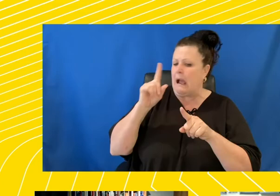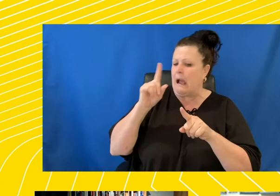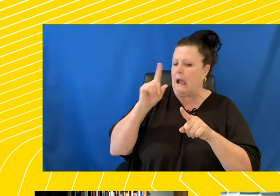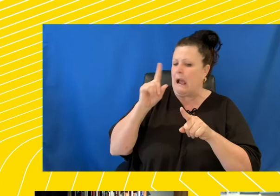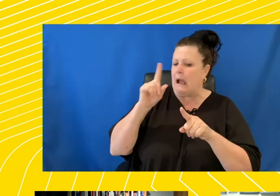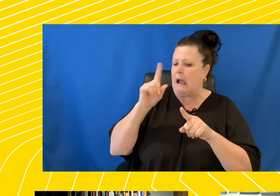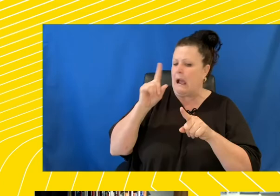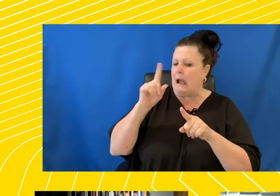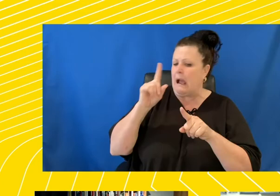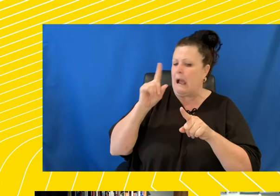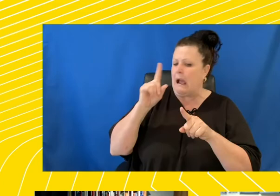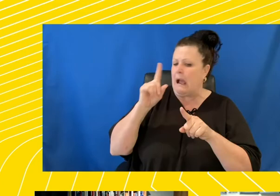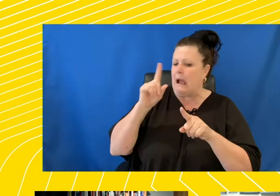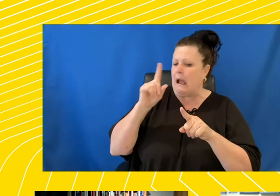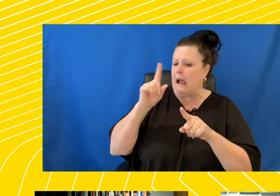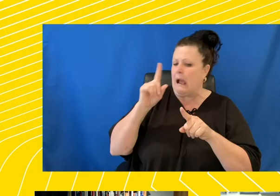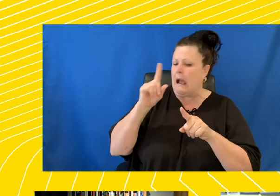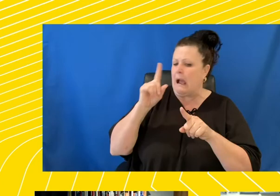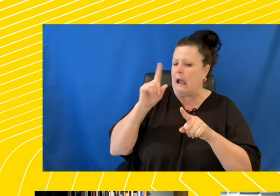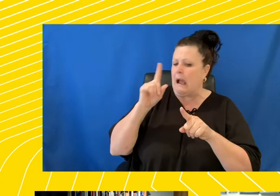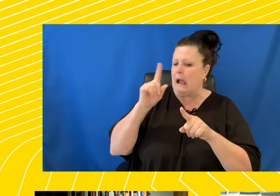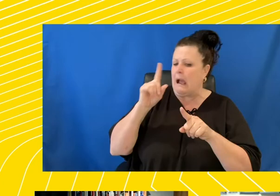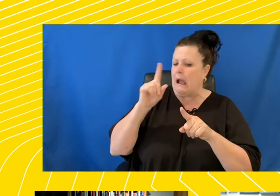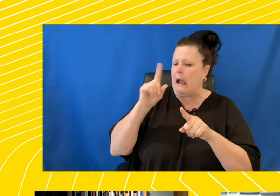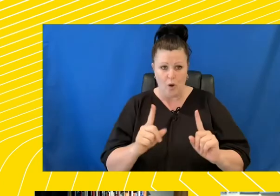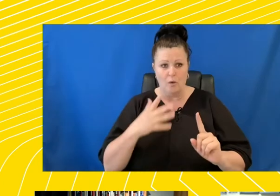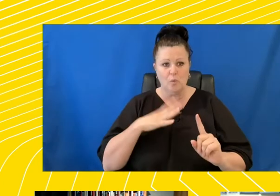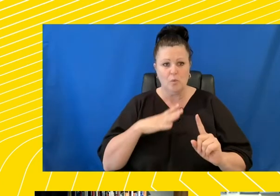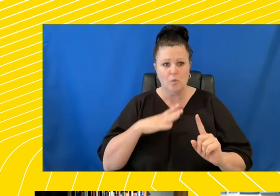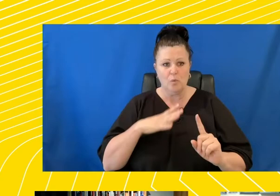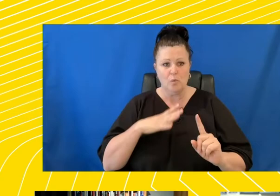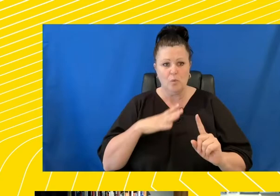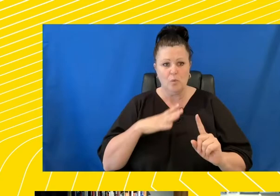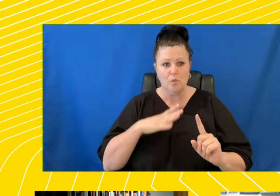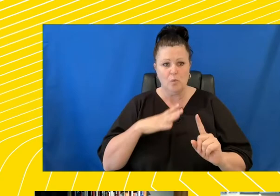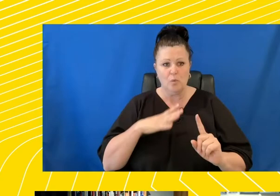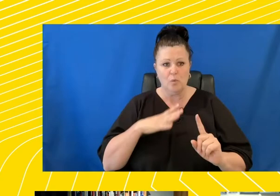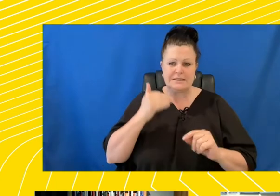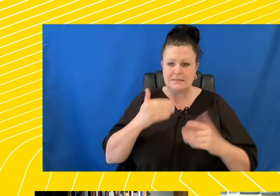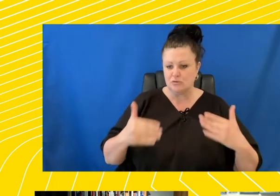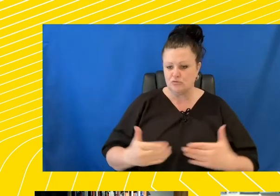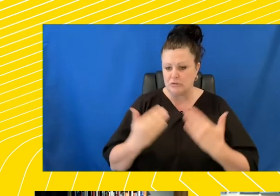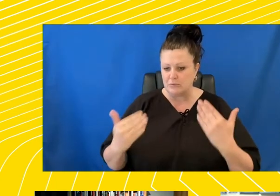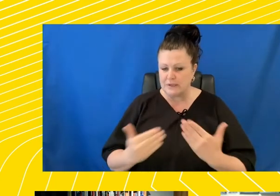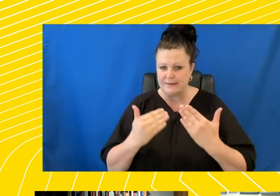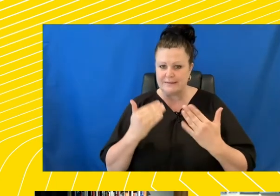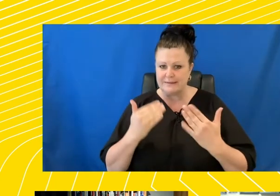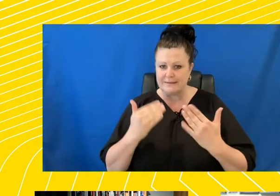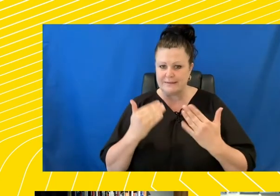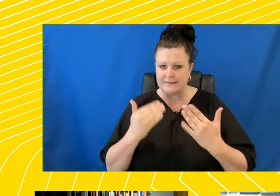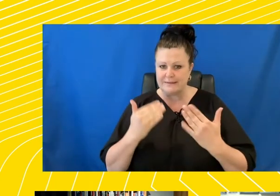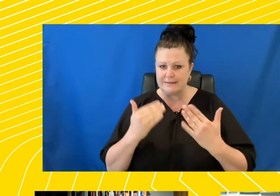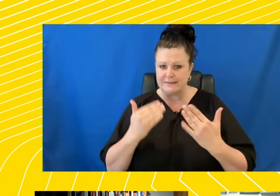other thing, too, I think, which needs a lot more focus in terms of a gendered reproduction thinking in Australia